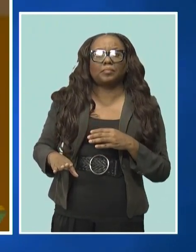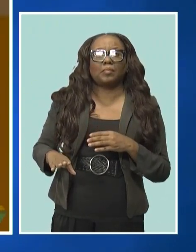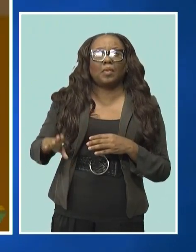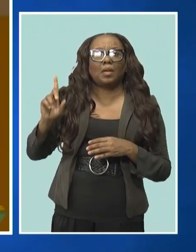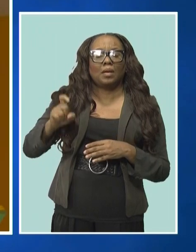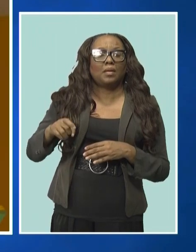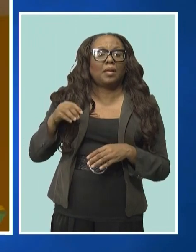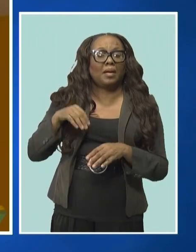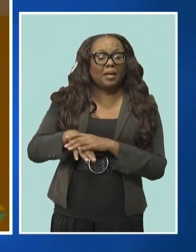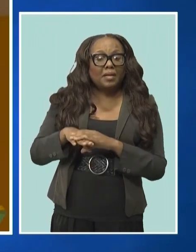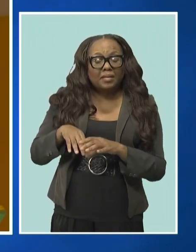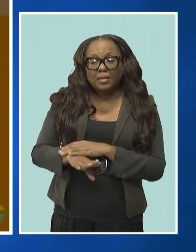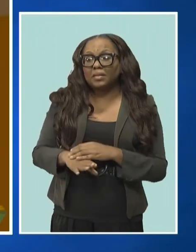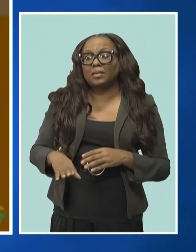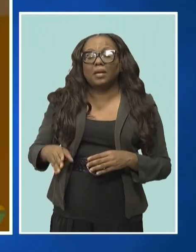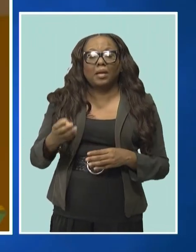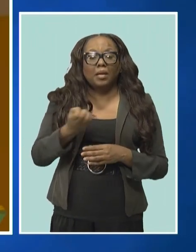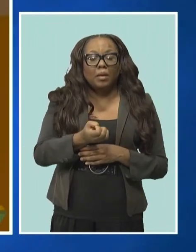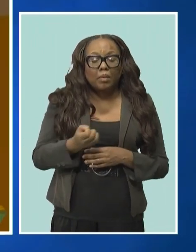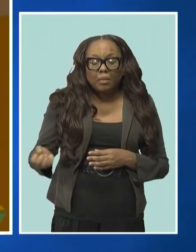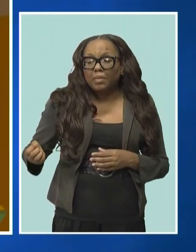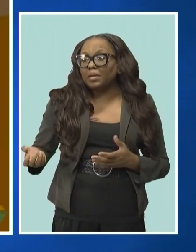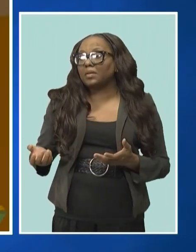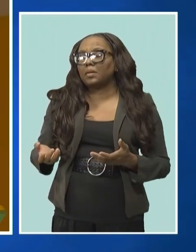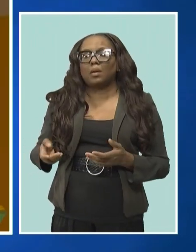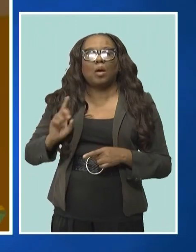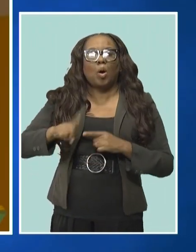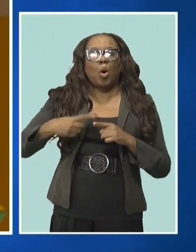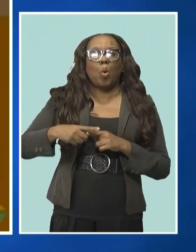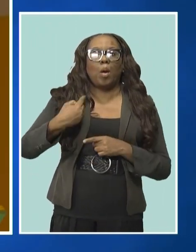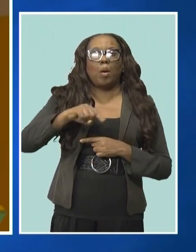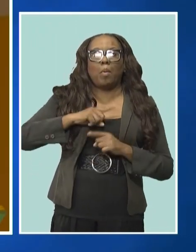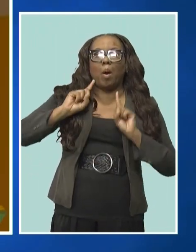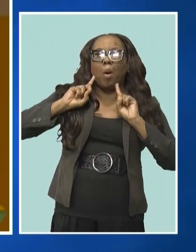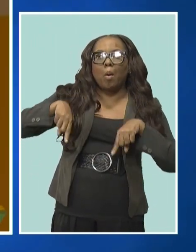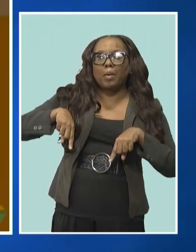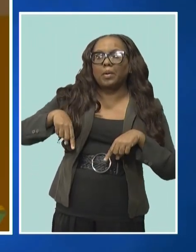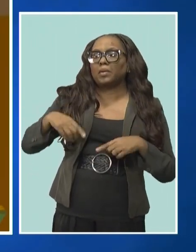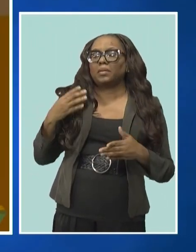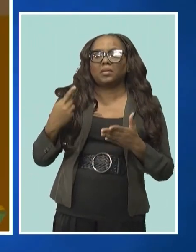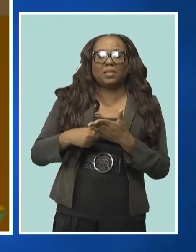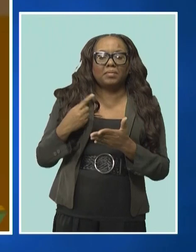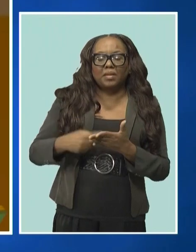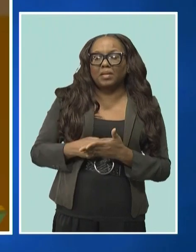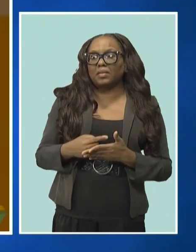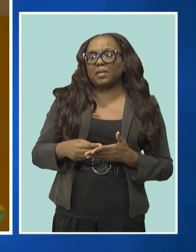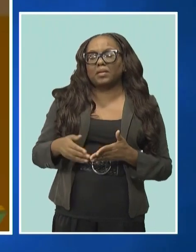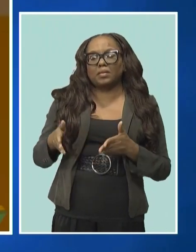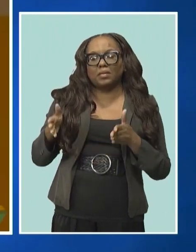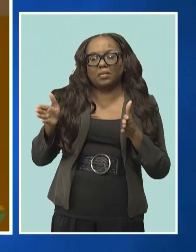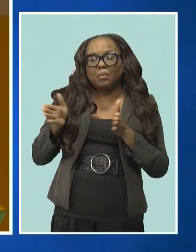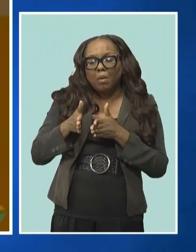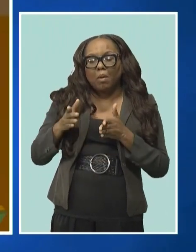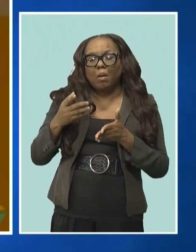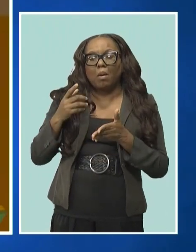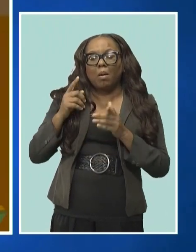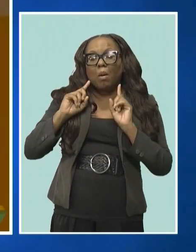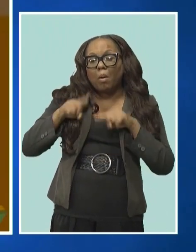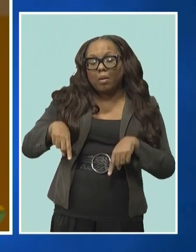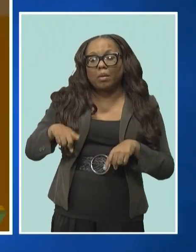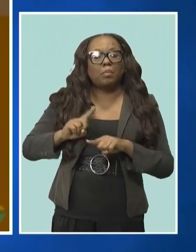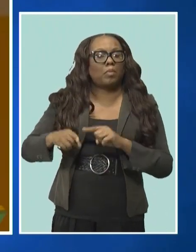equipment, where our orders, where I said, are simply too small, and to guarantee better pricing